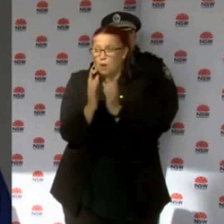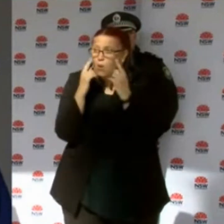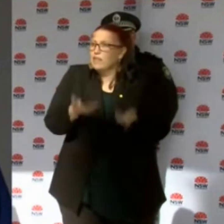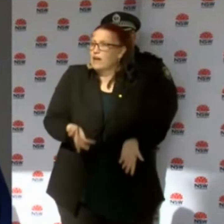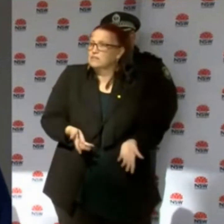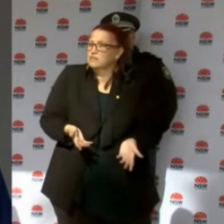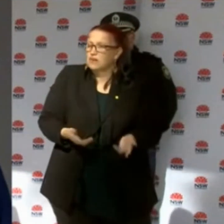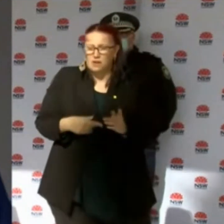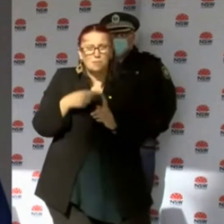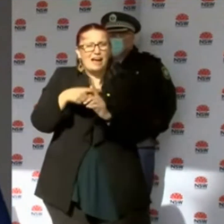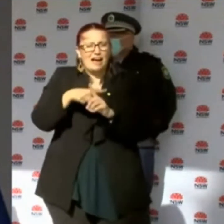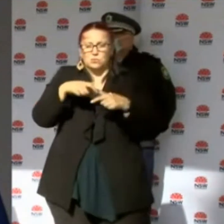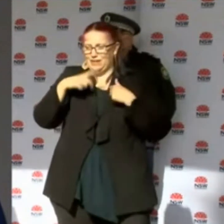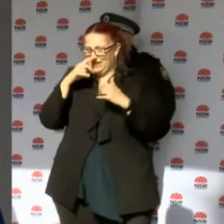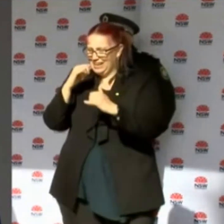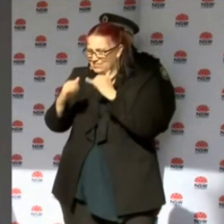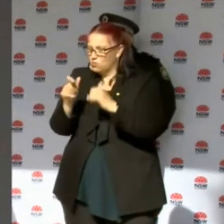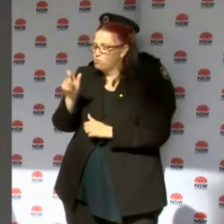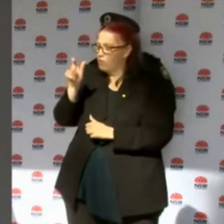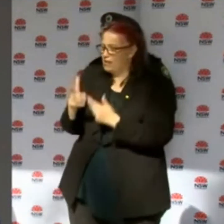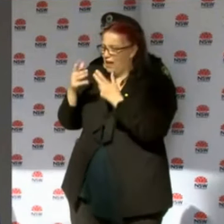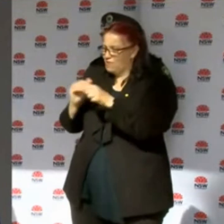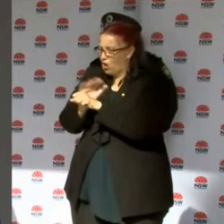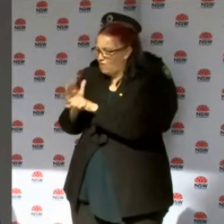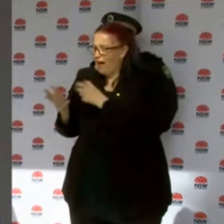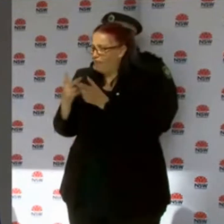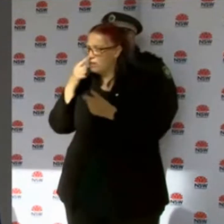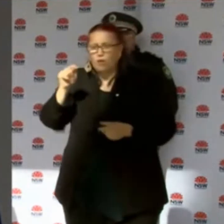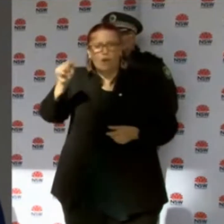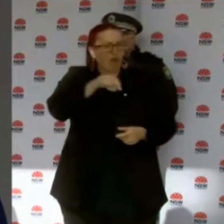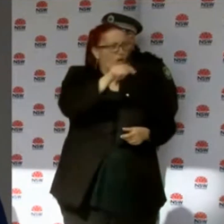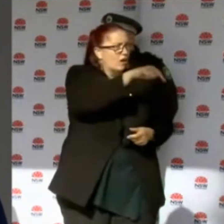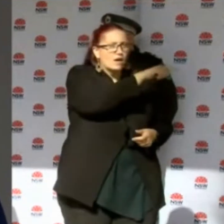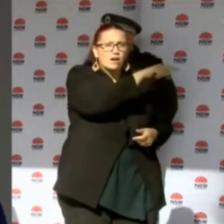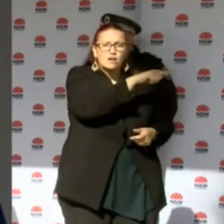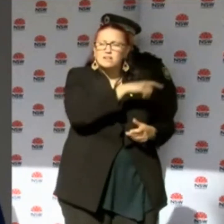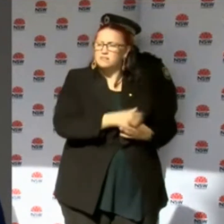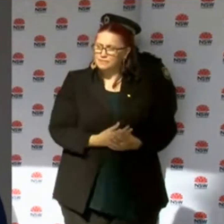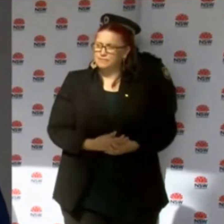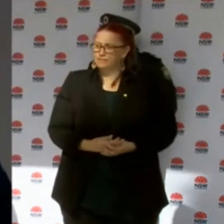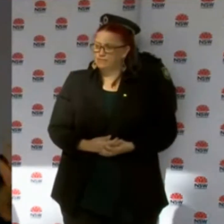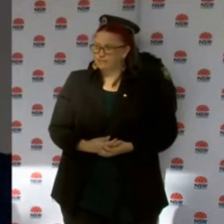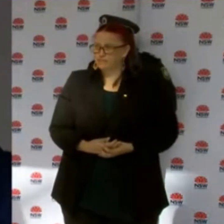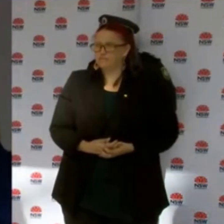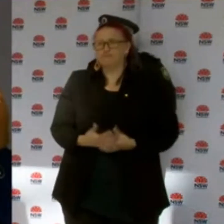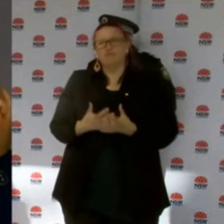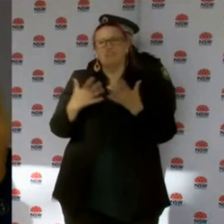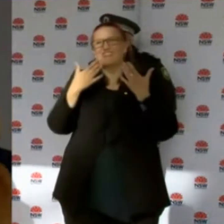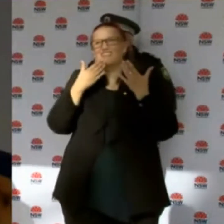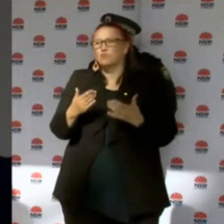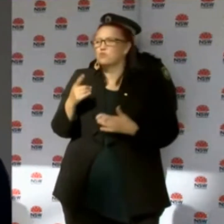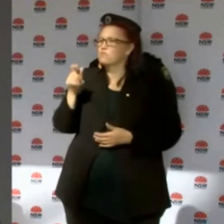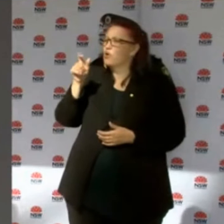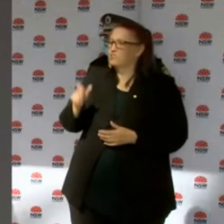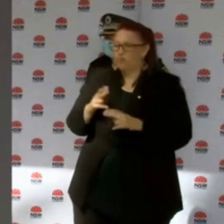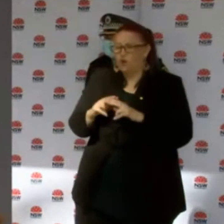that. We also interview both the case and the other person, the positive case. And can I thank the individual for